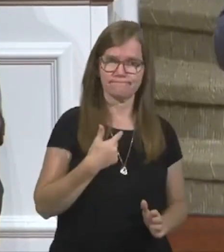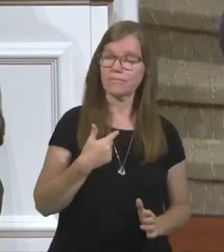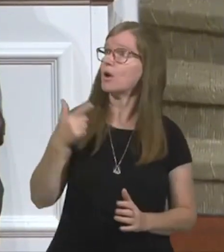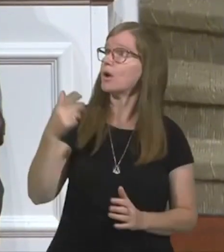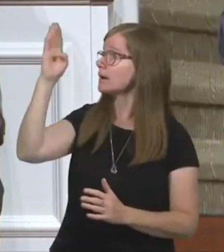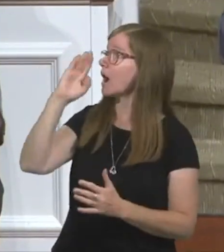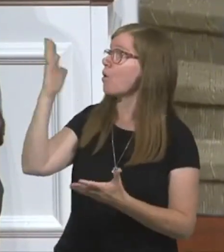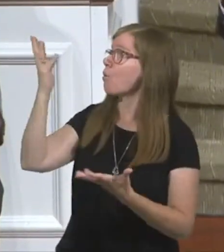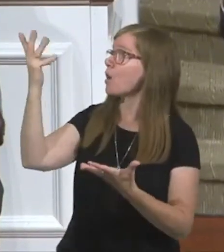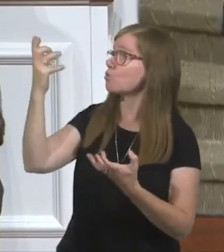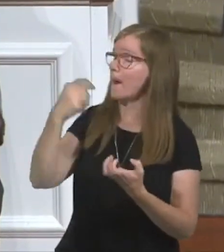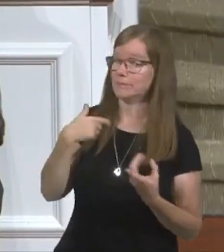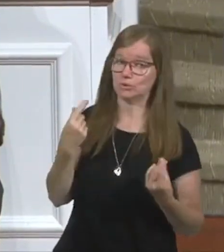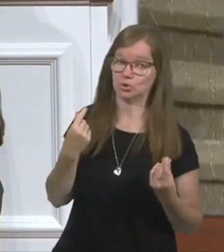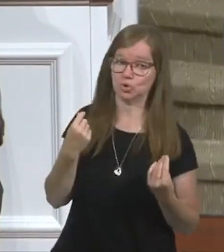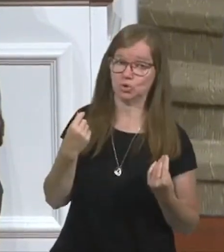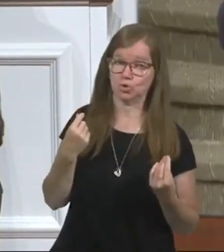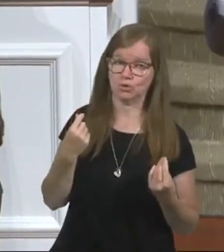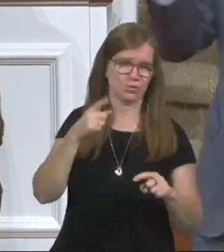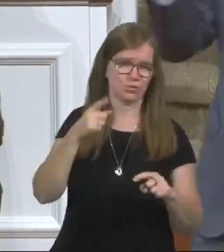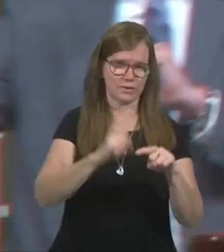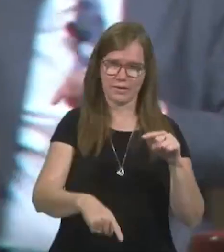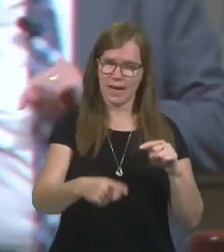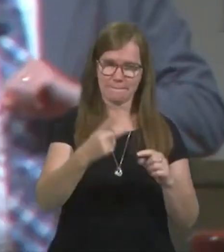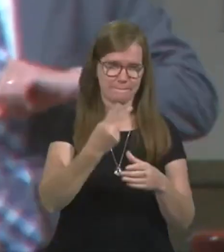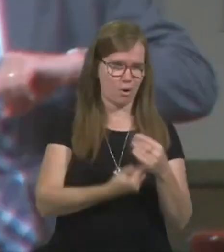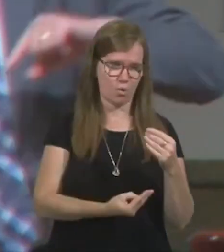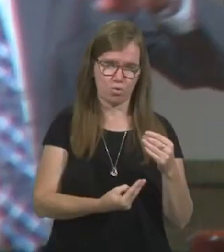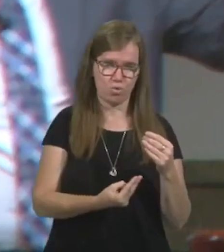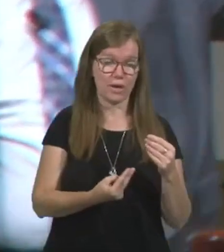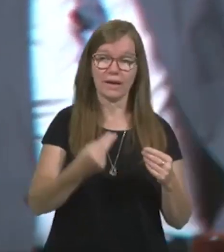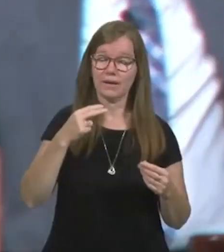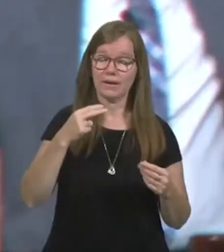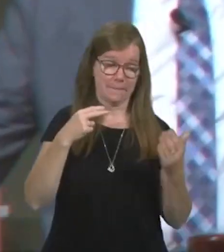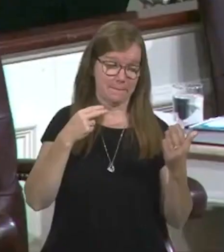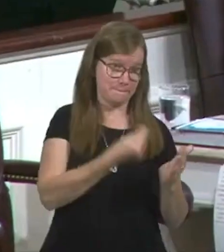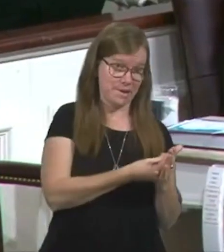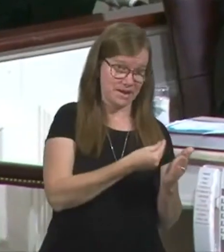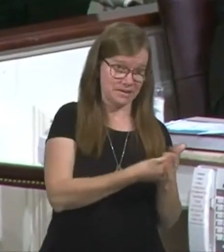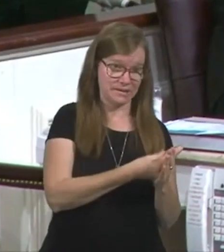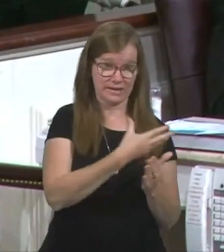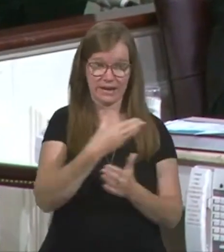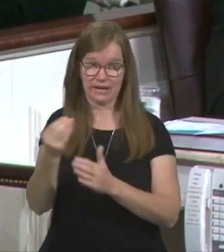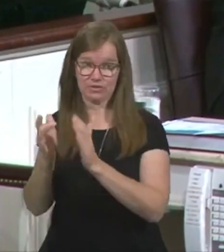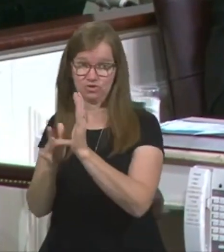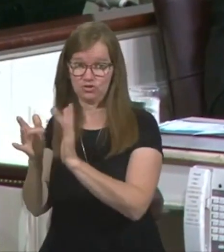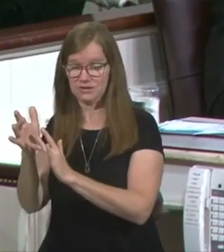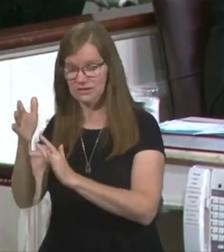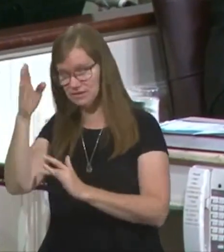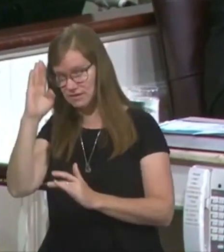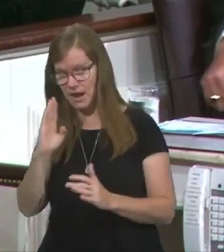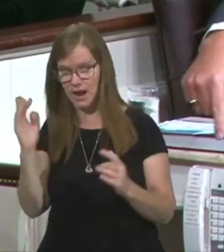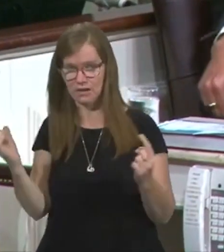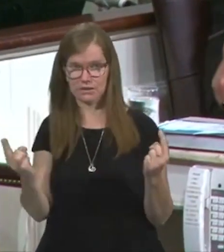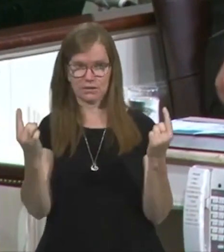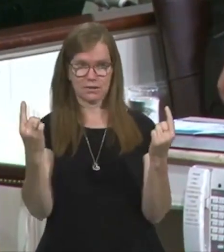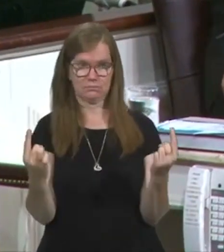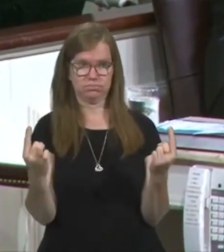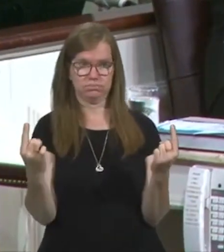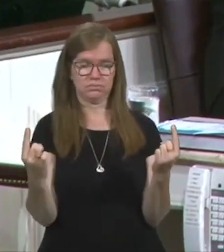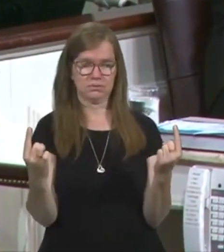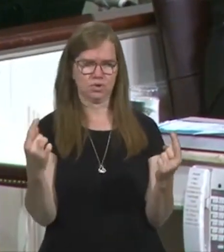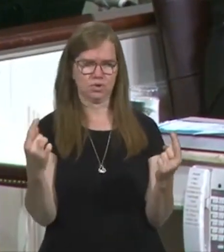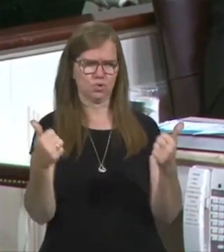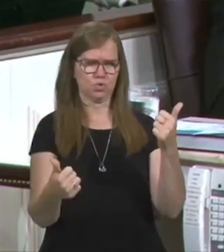how do want me to do that? Because you can't serve one or the other, especially he pits money and Jesus and God in two different